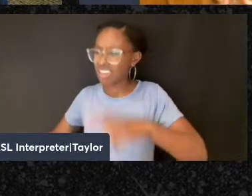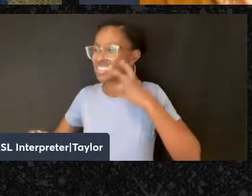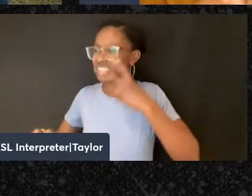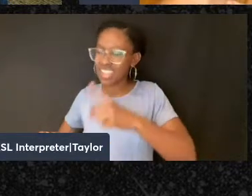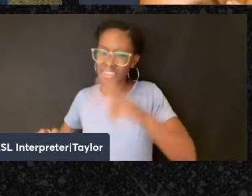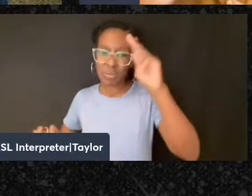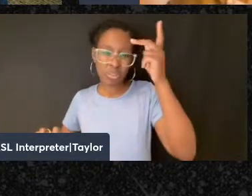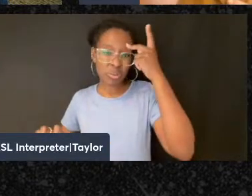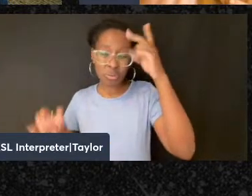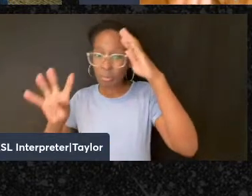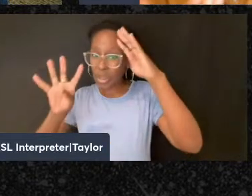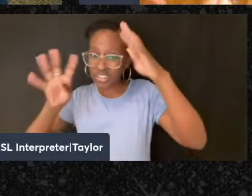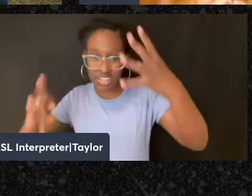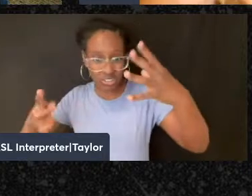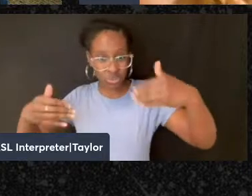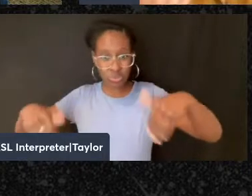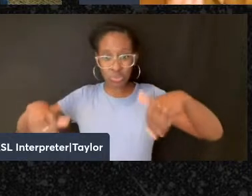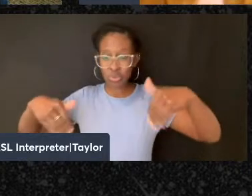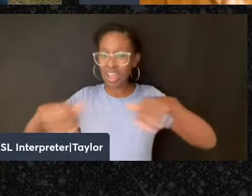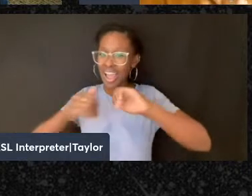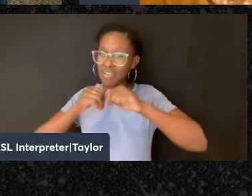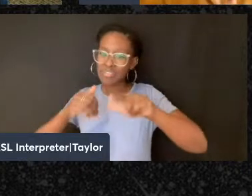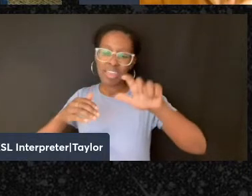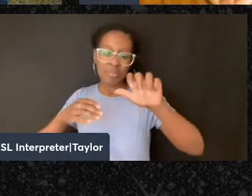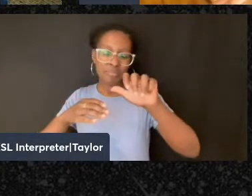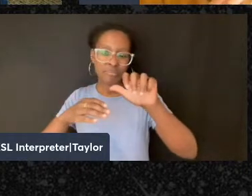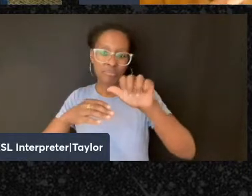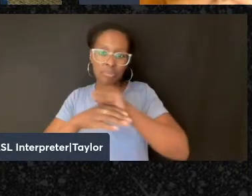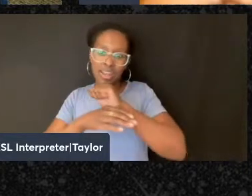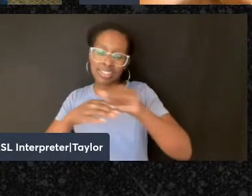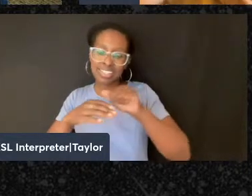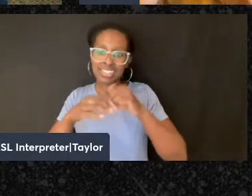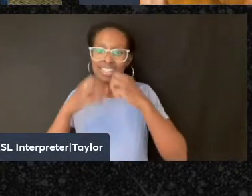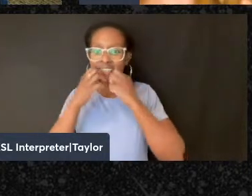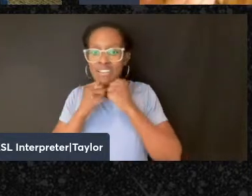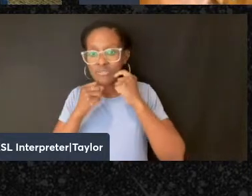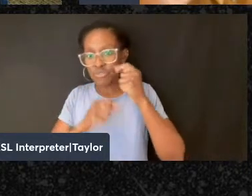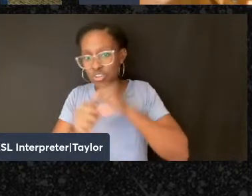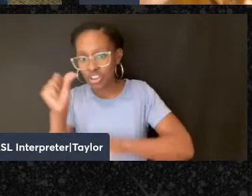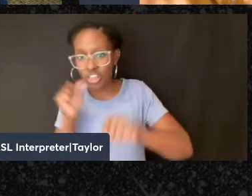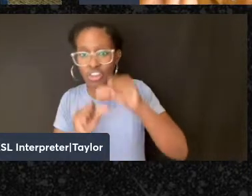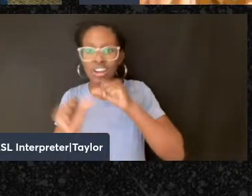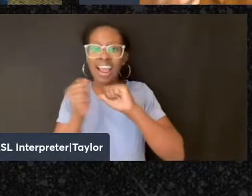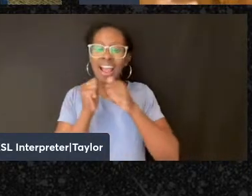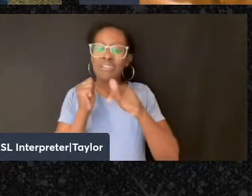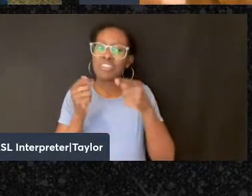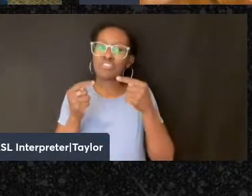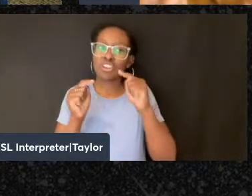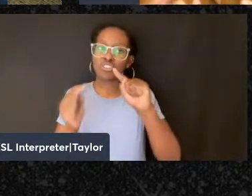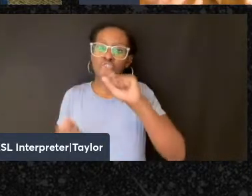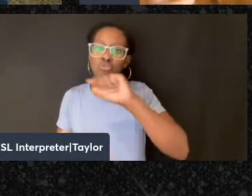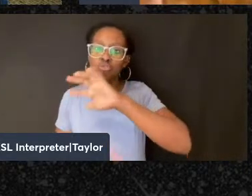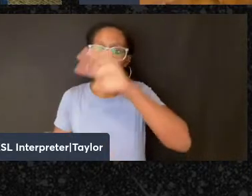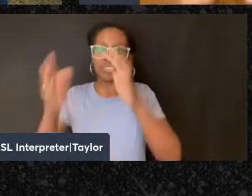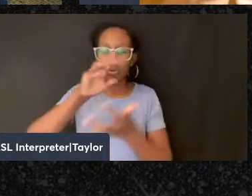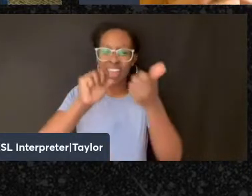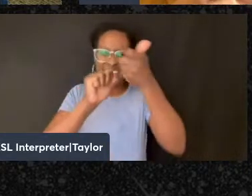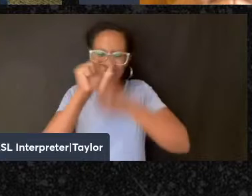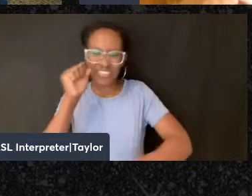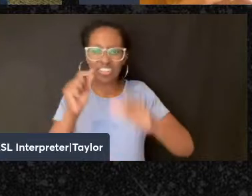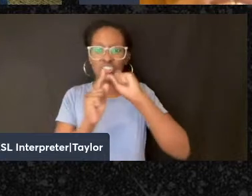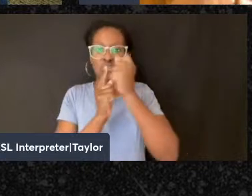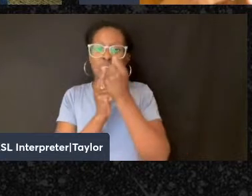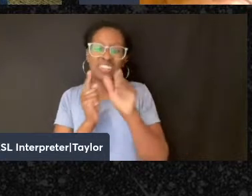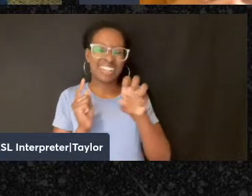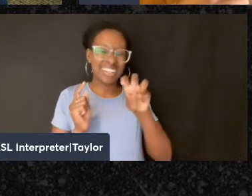imaginations, the way in which they practiced care for one another, the way in which they tried to transform every situation, even